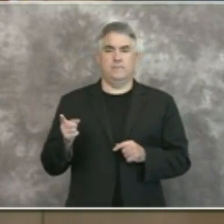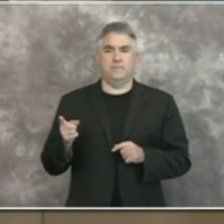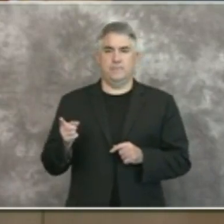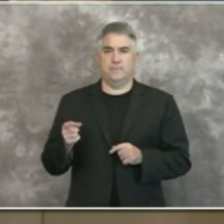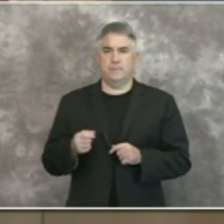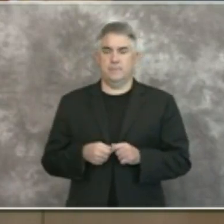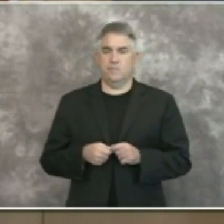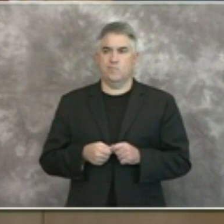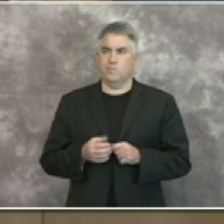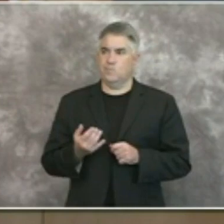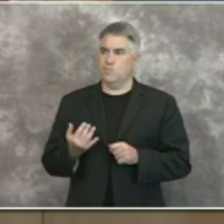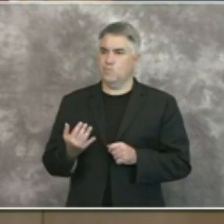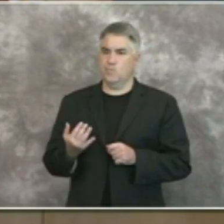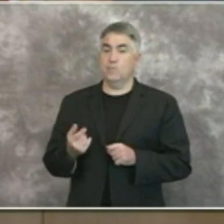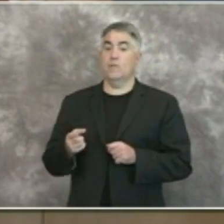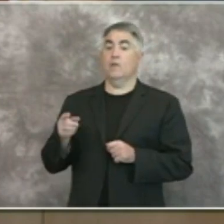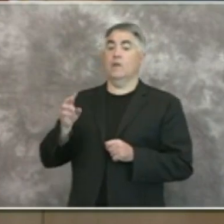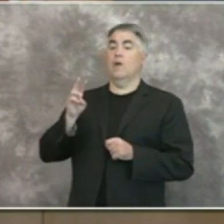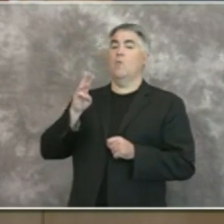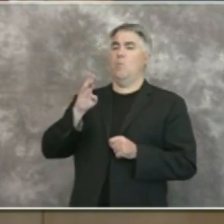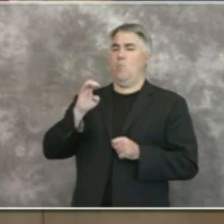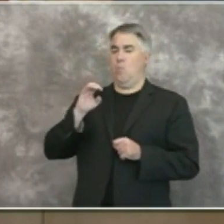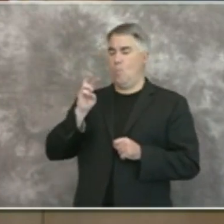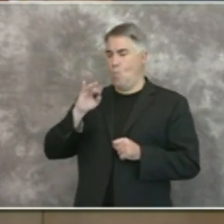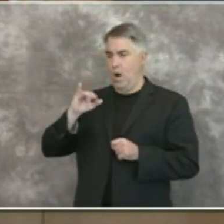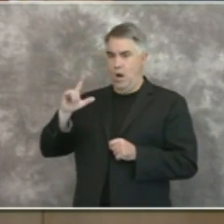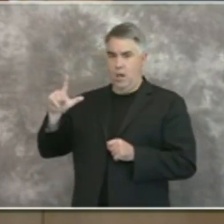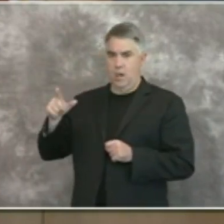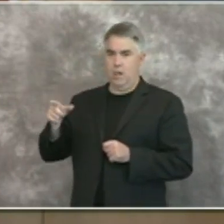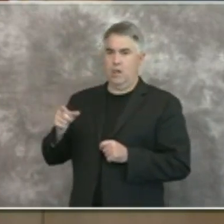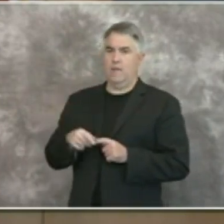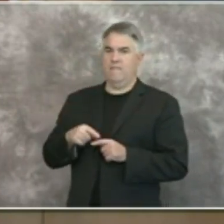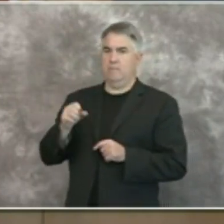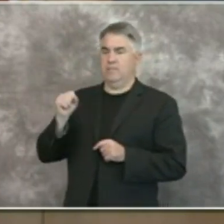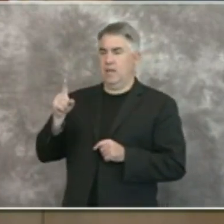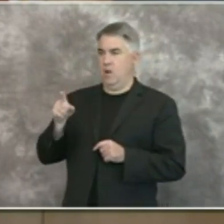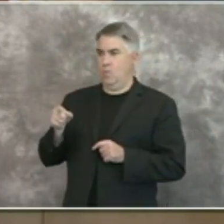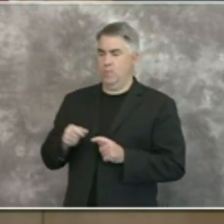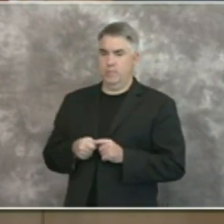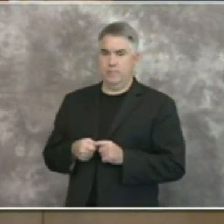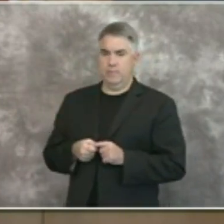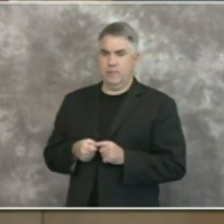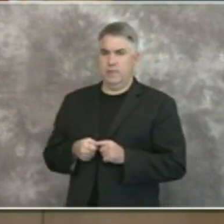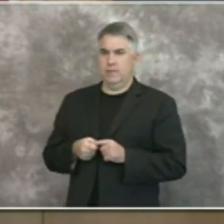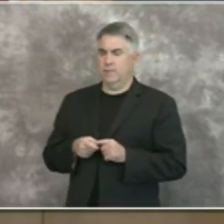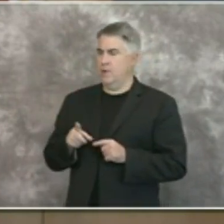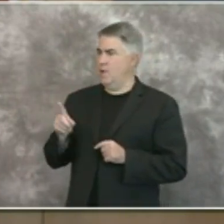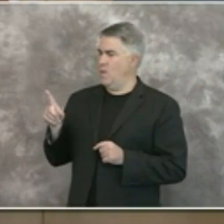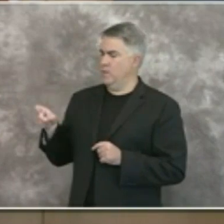will will huntsbury with voice of san diego please state your question uh